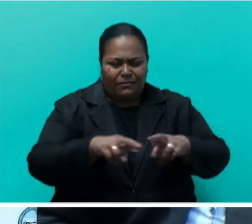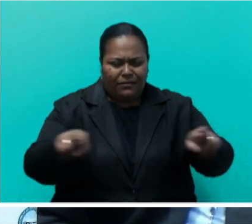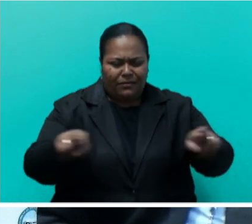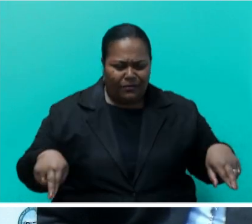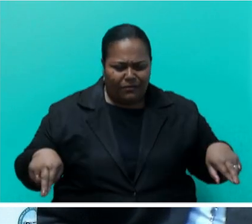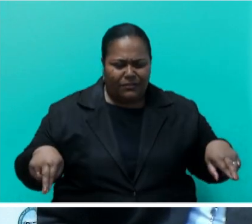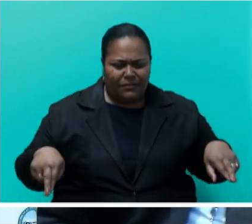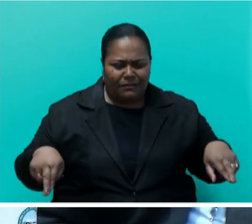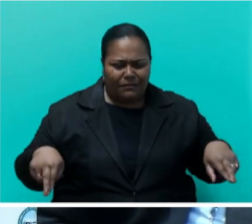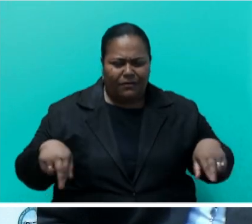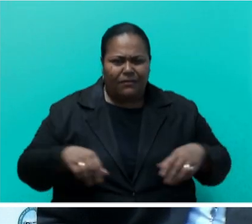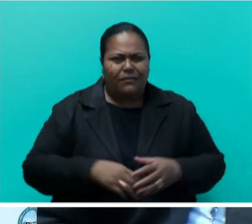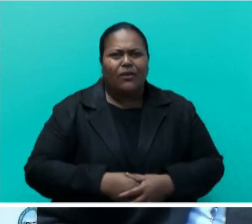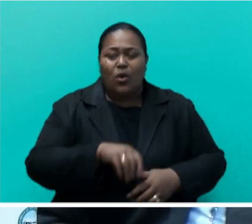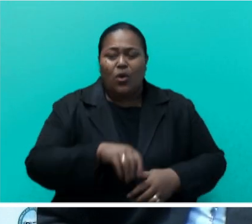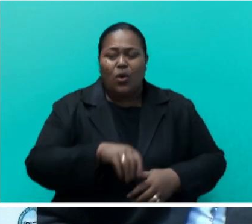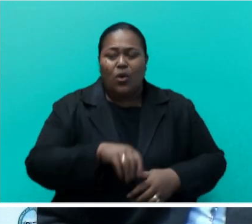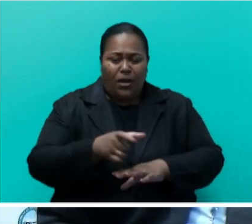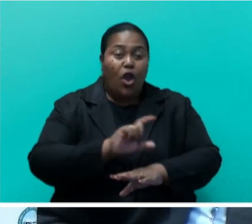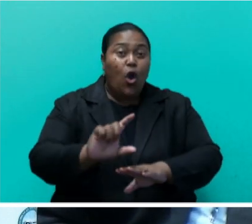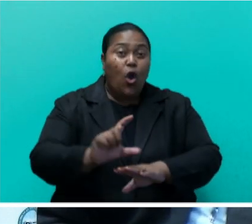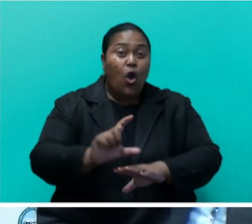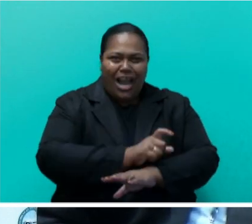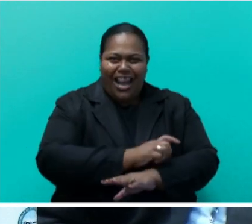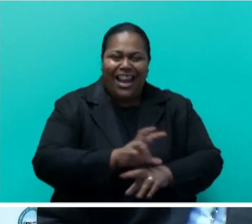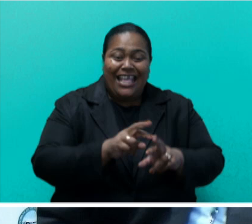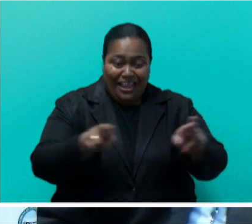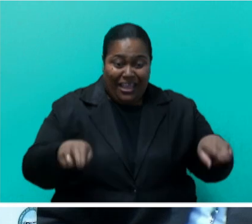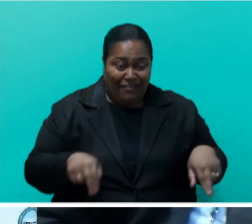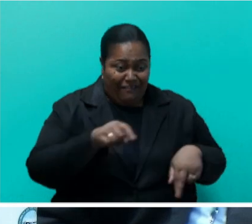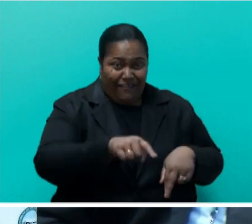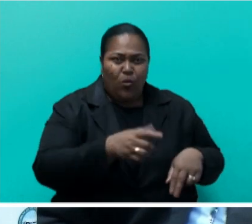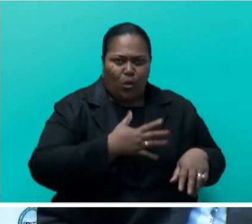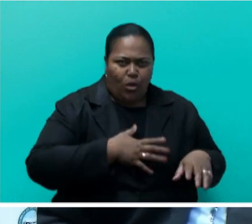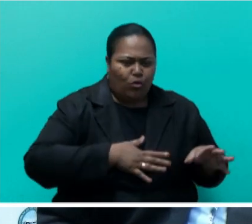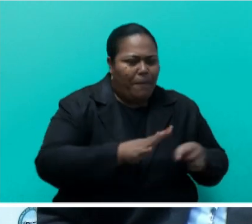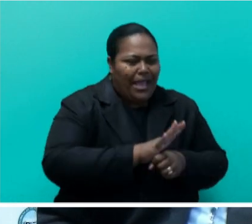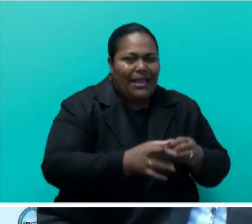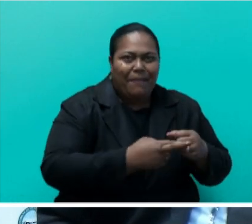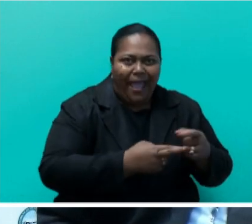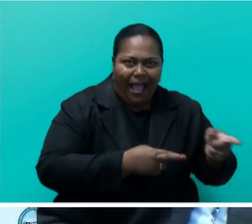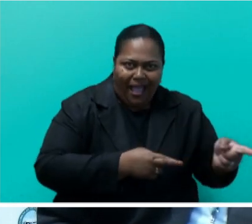while transforming existing dump sites into efficient collection and sorting centres.